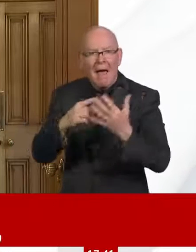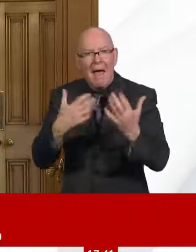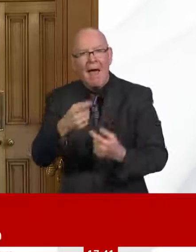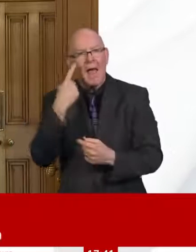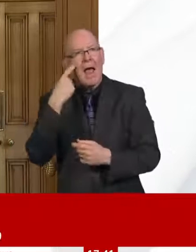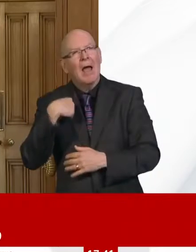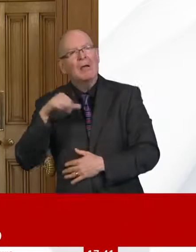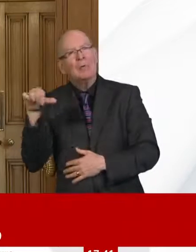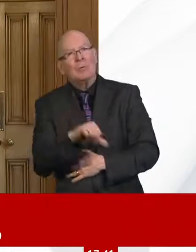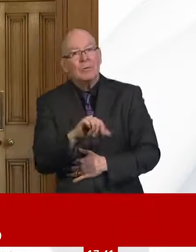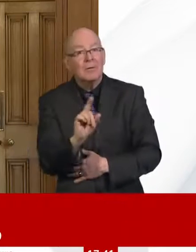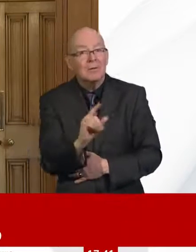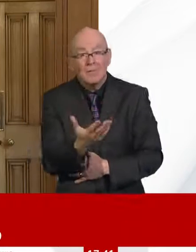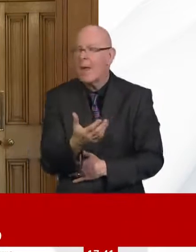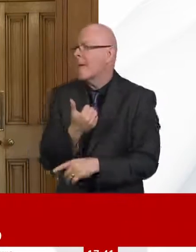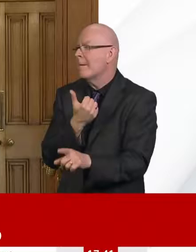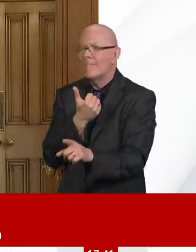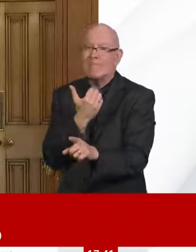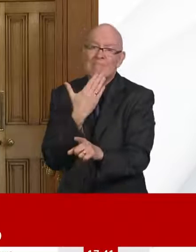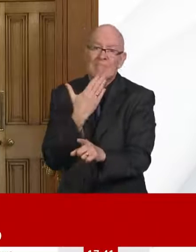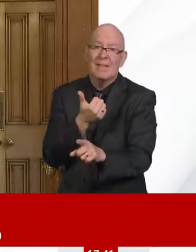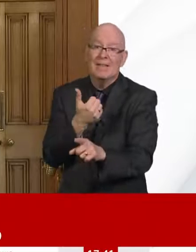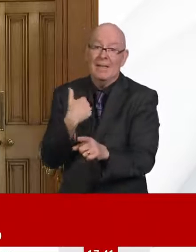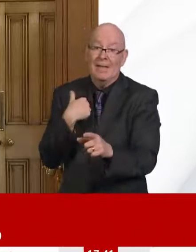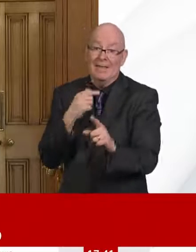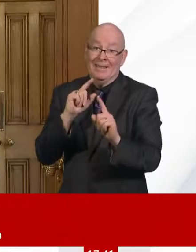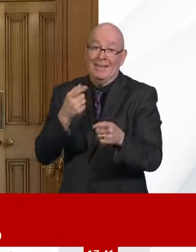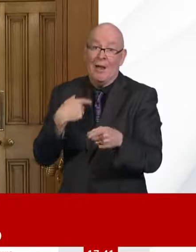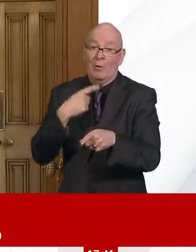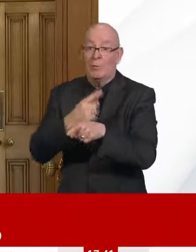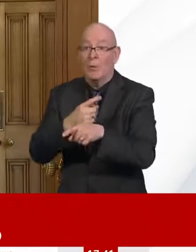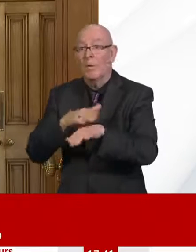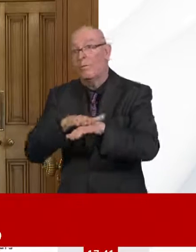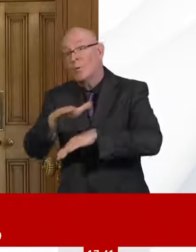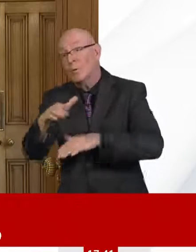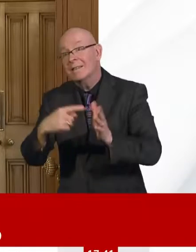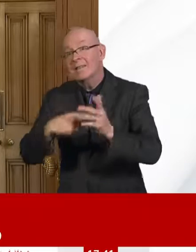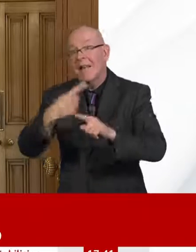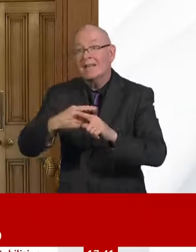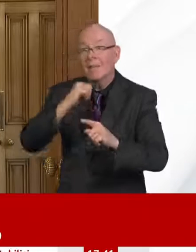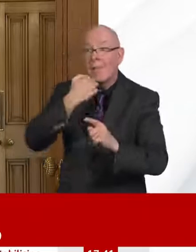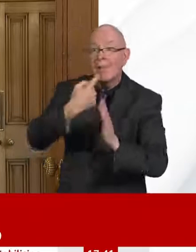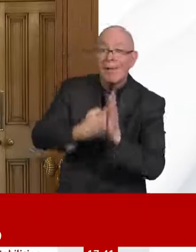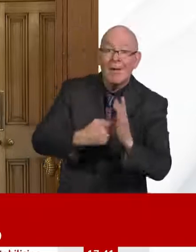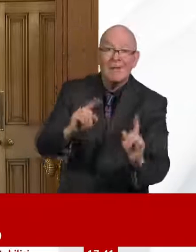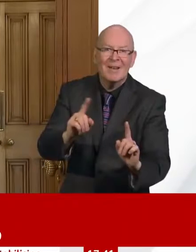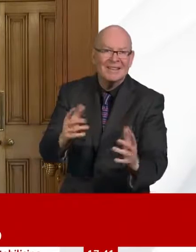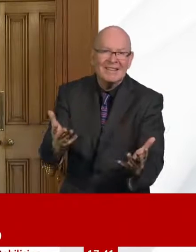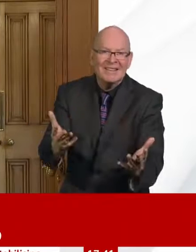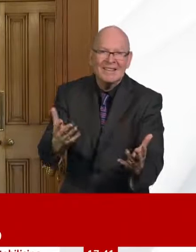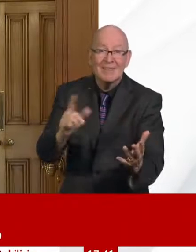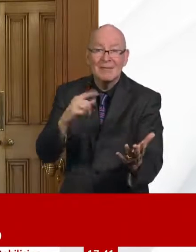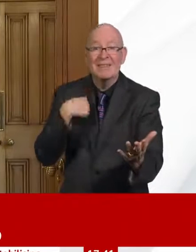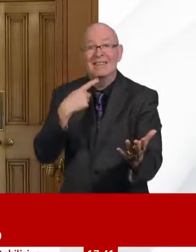the sums that we've committed are worthwhile in that regard. As the OVR report talks about, it would be far worse if we weren't doing